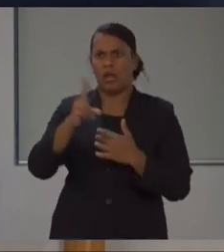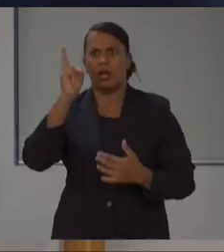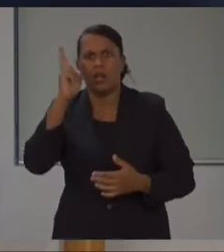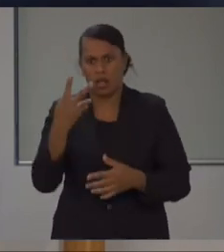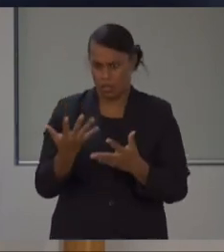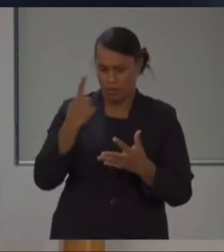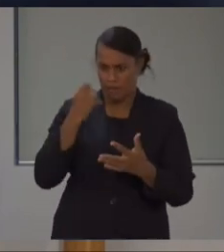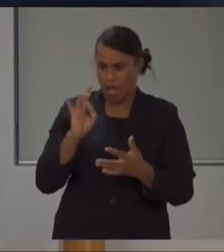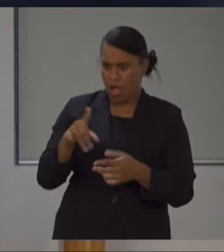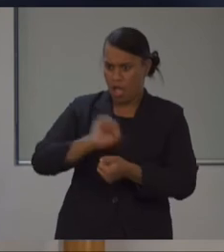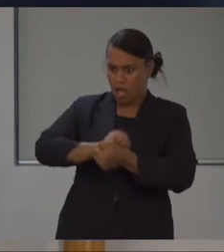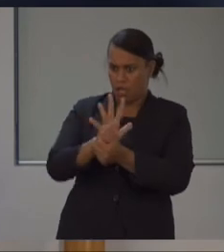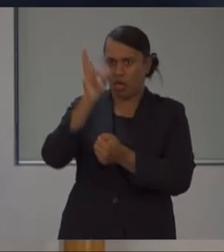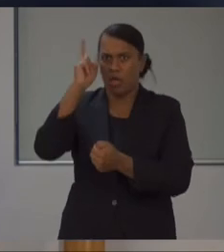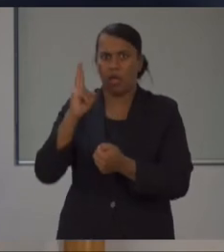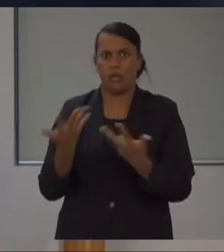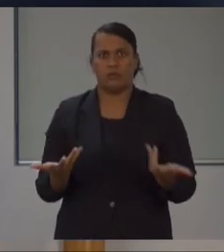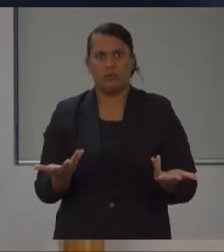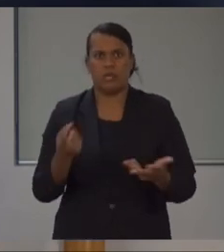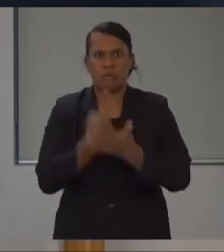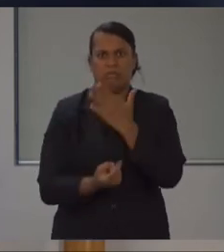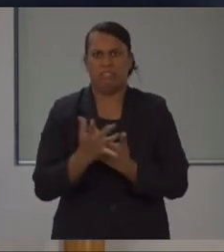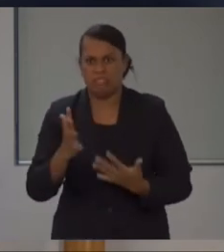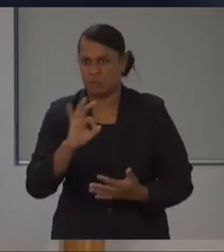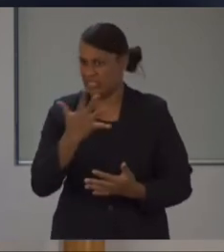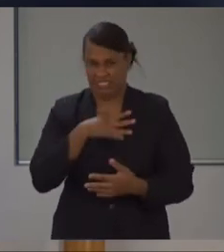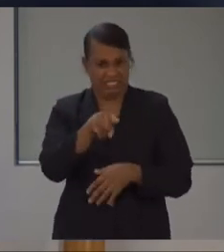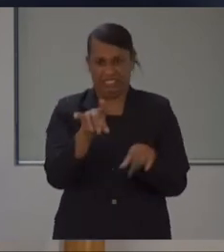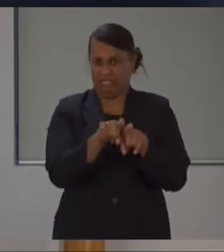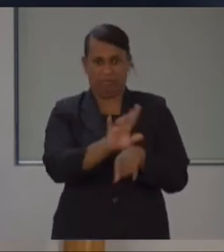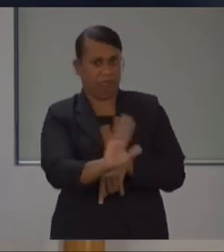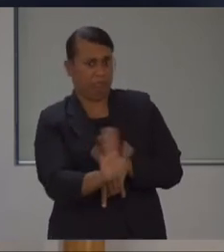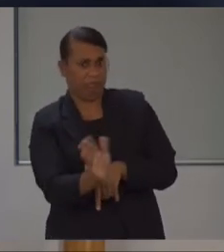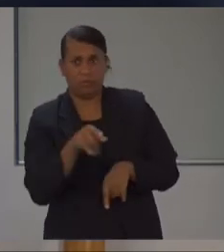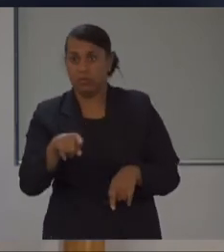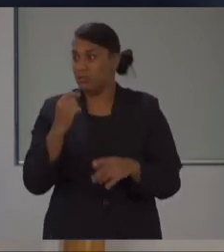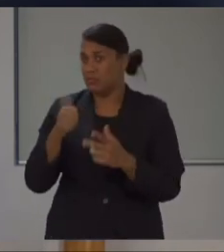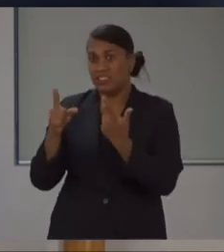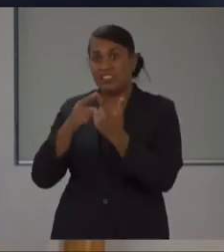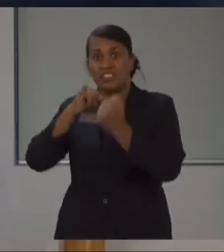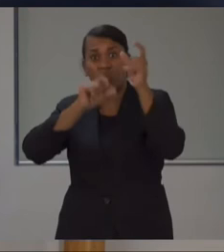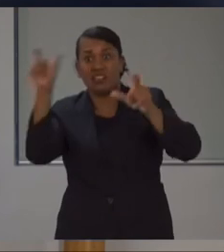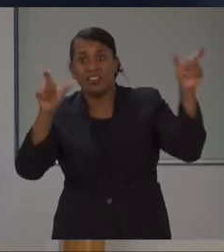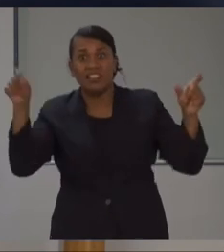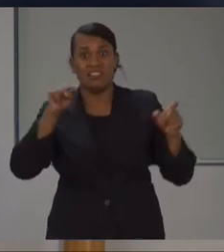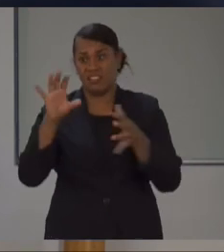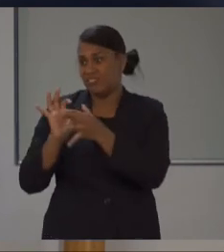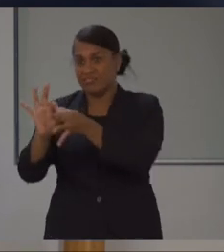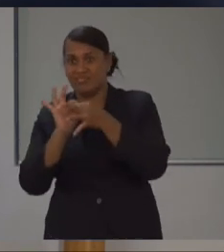is something that we don't want, but we have working hand in hand with other stakeholders to make sure that there is a staggered